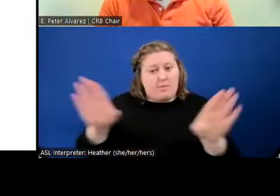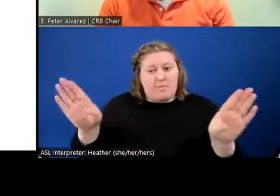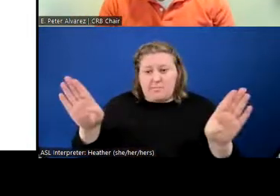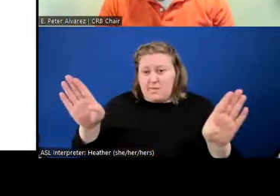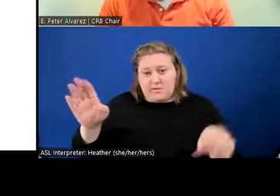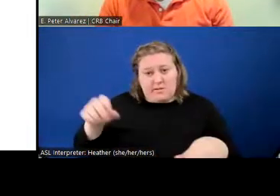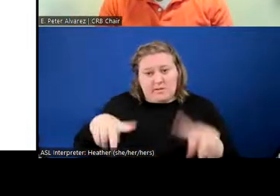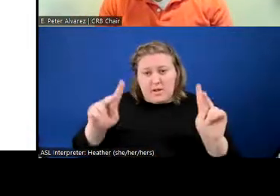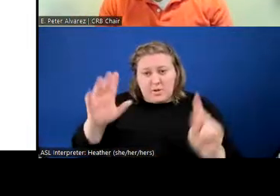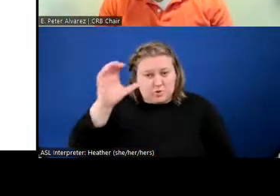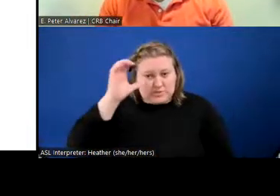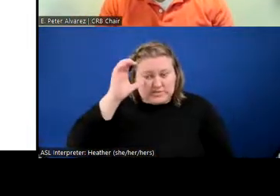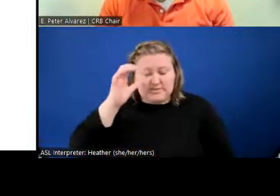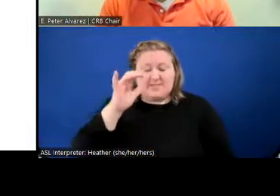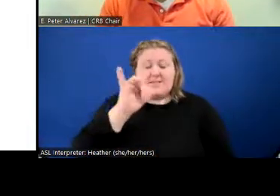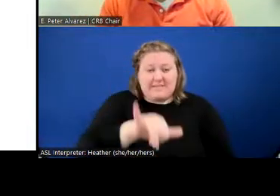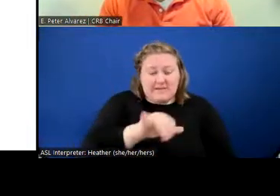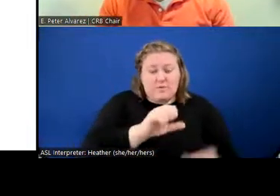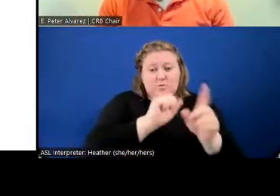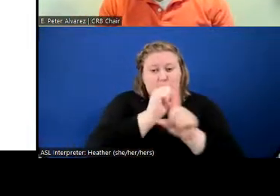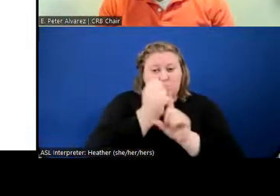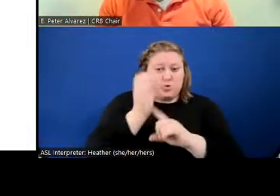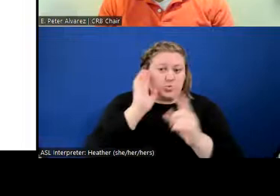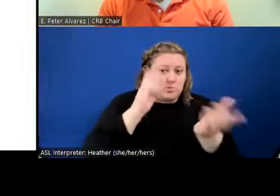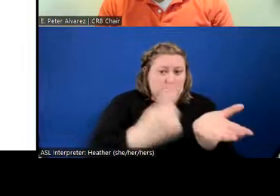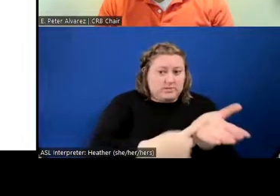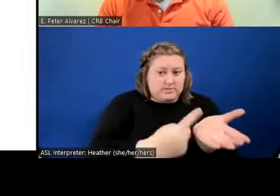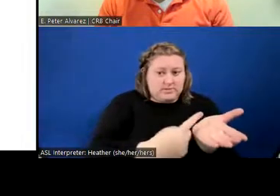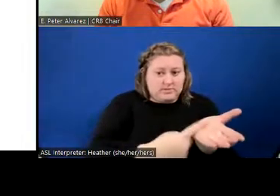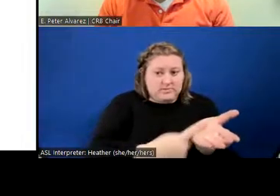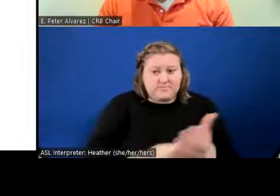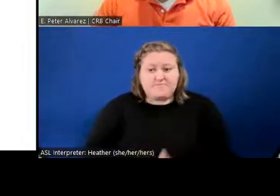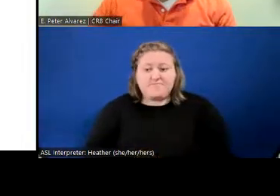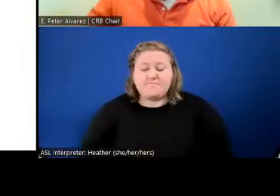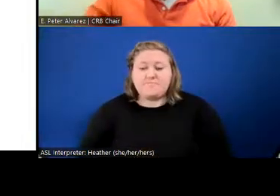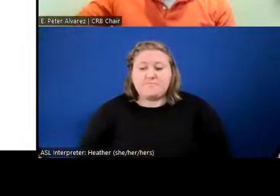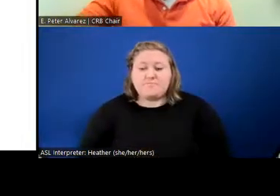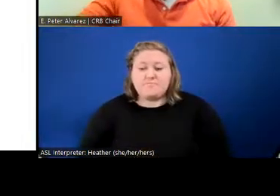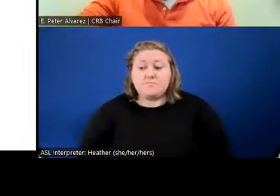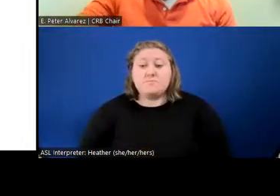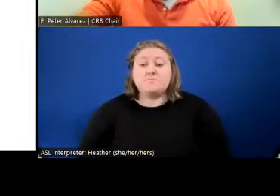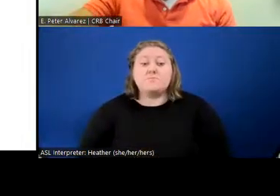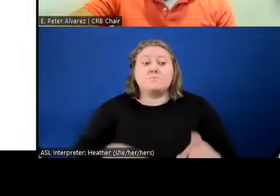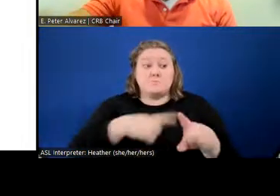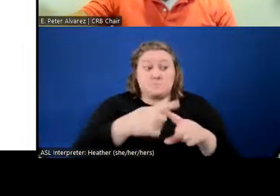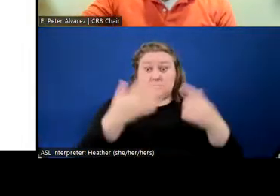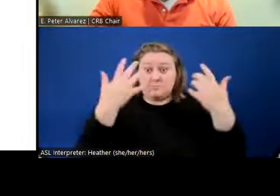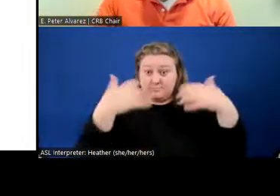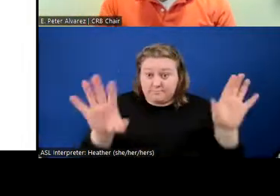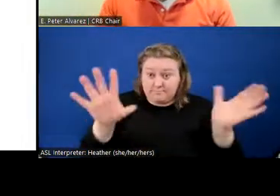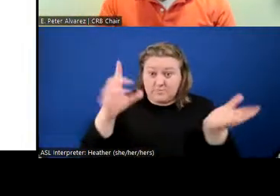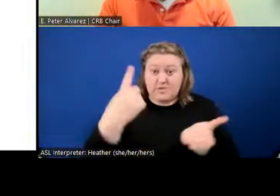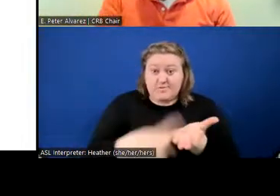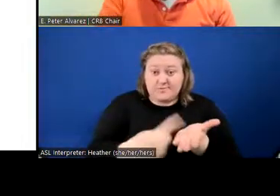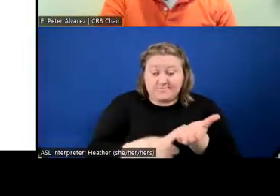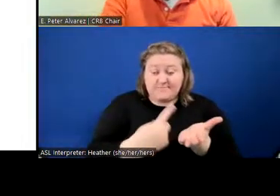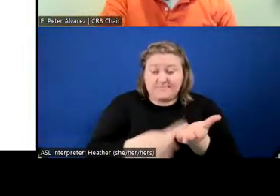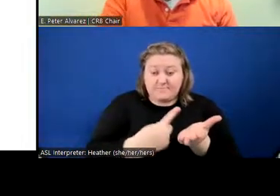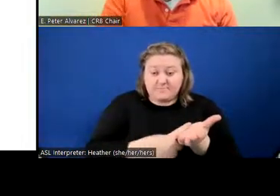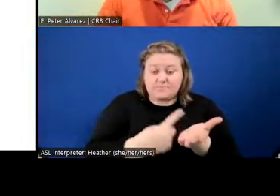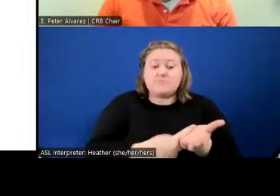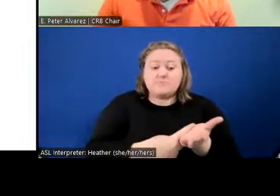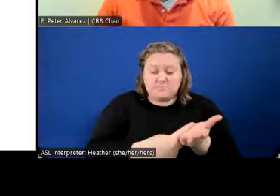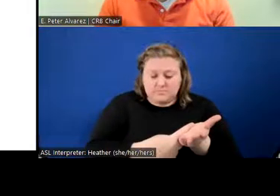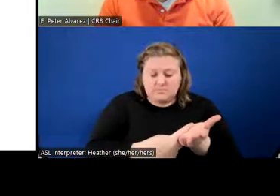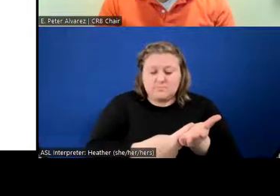the matters before it. Once the civilian review board is done discussion, discussing those matters, they vote